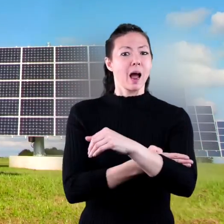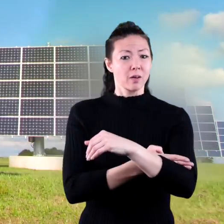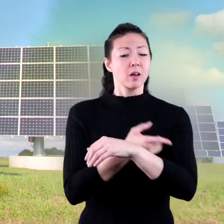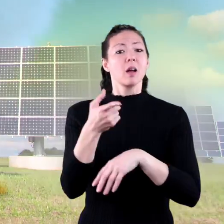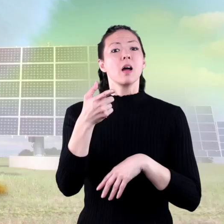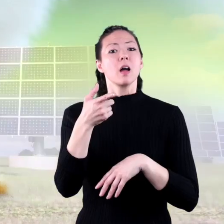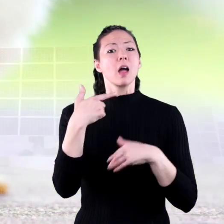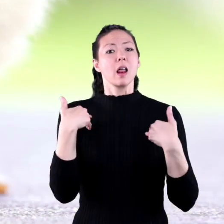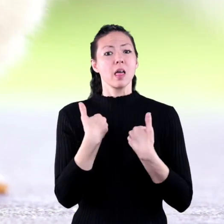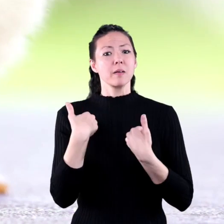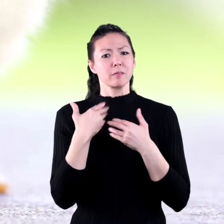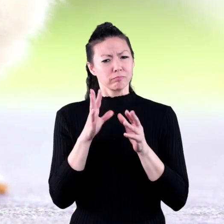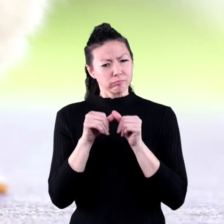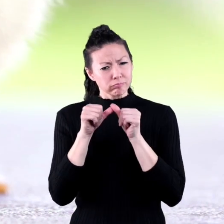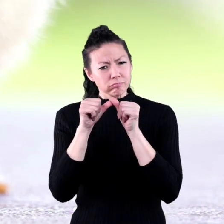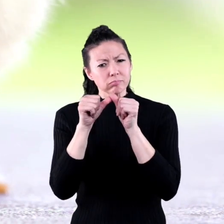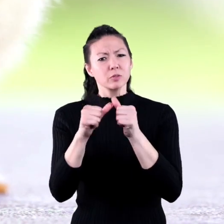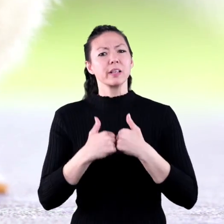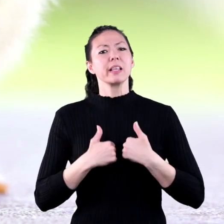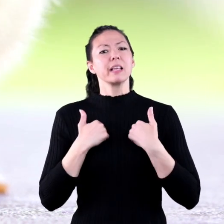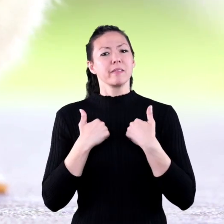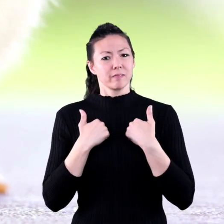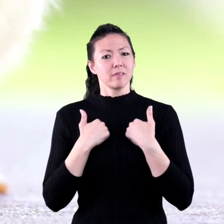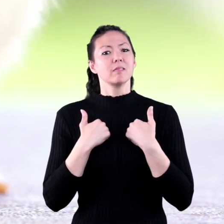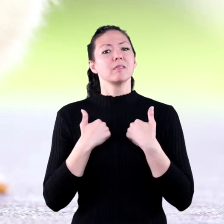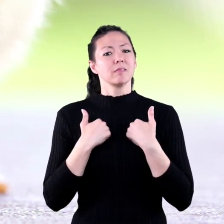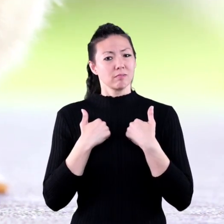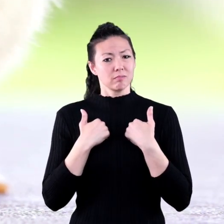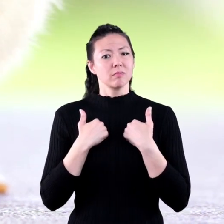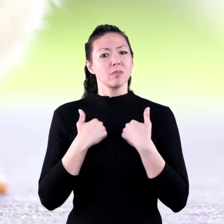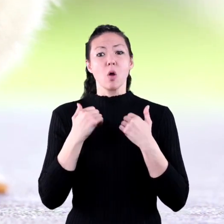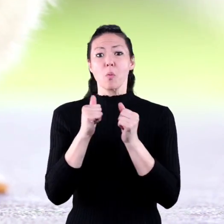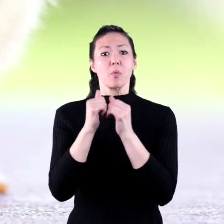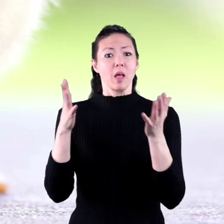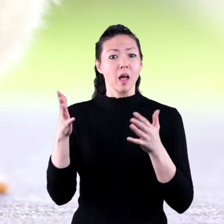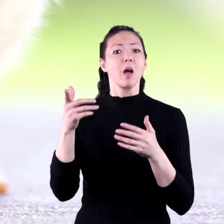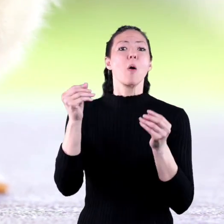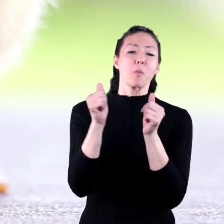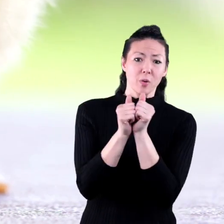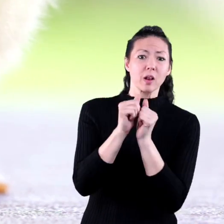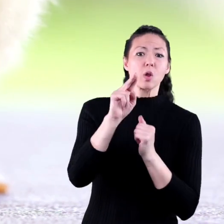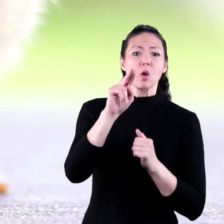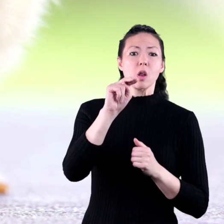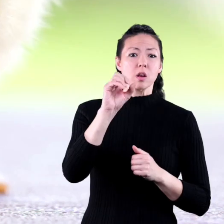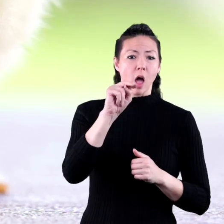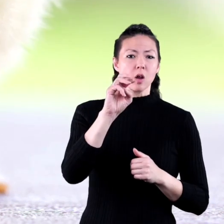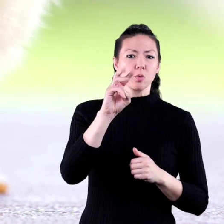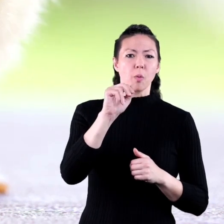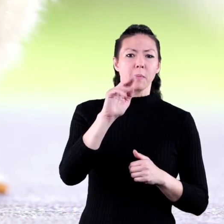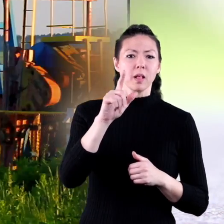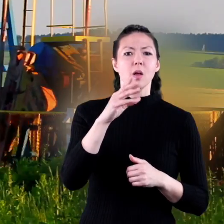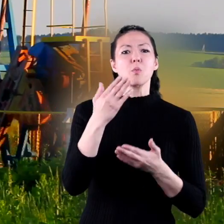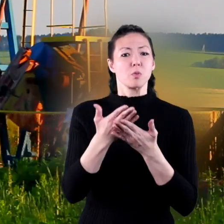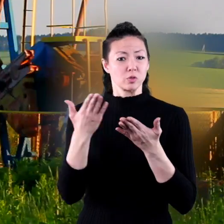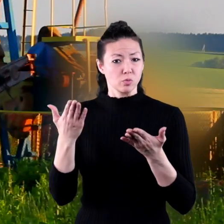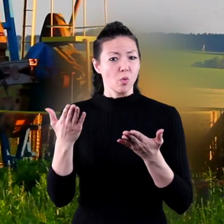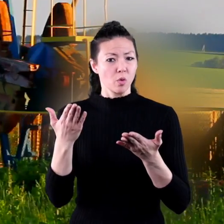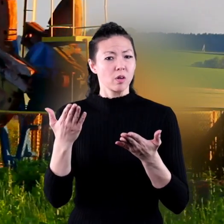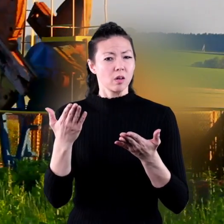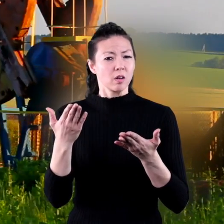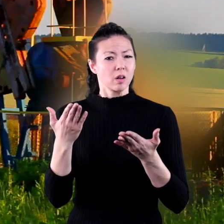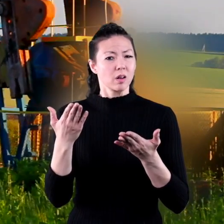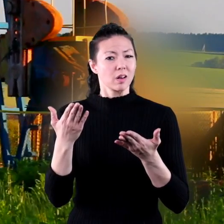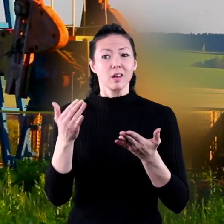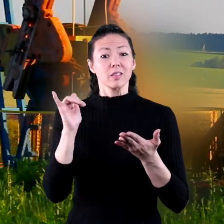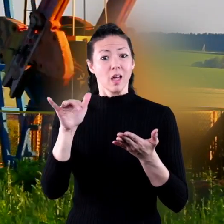And, if animals continue to have babies, they can be lumped in with the renewables. Non-renewable resources,